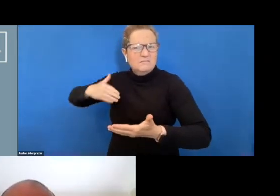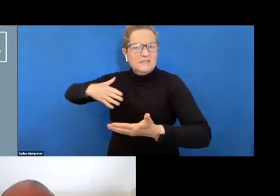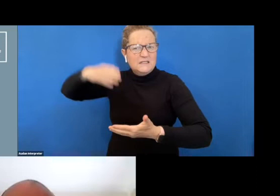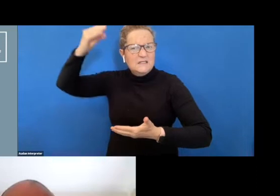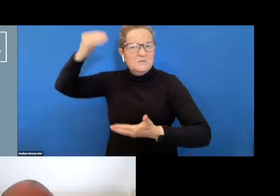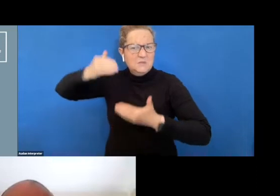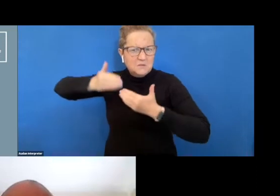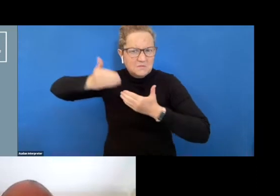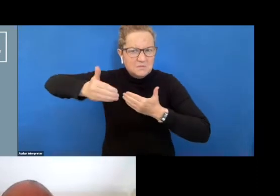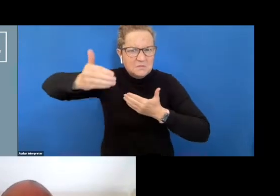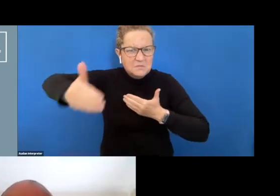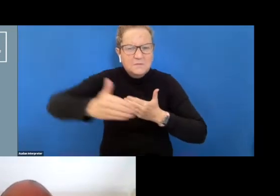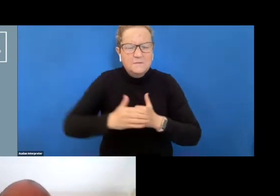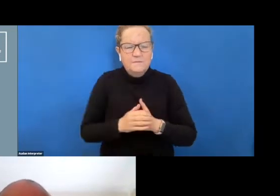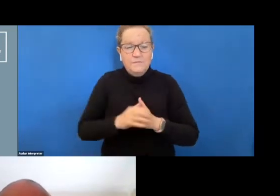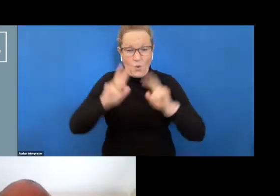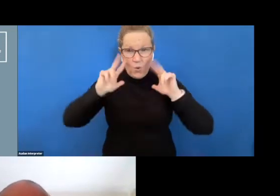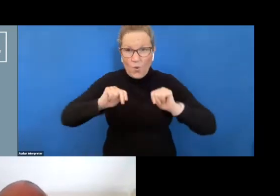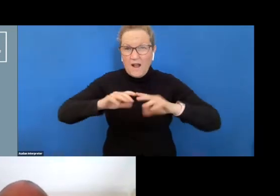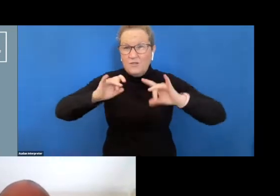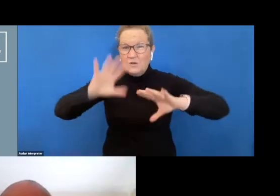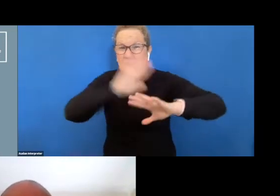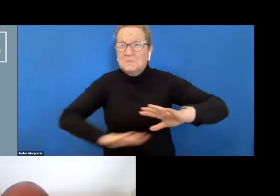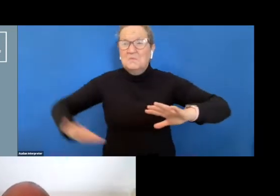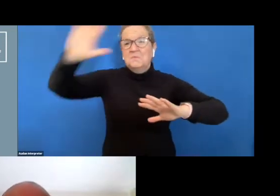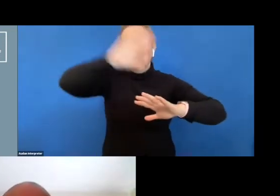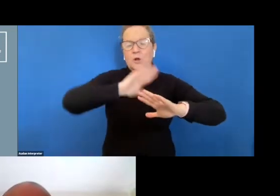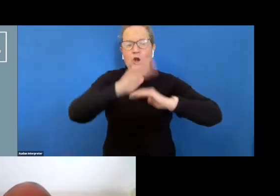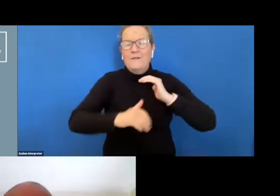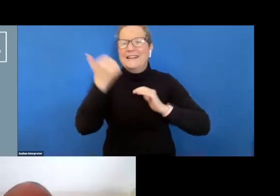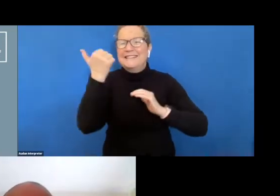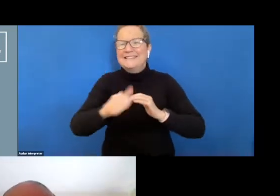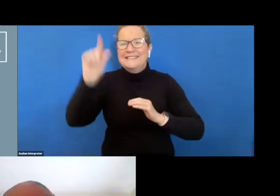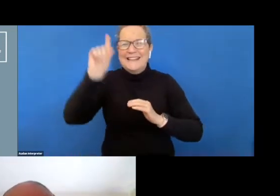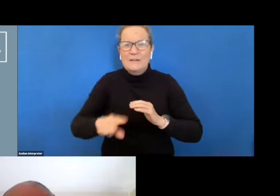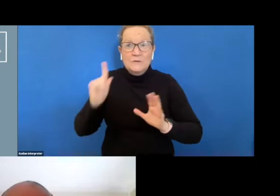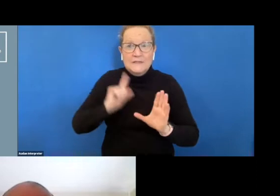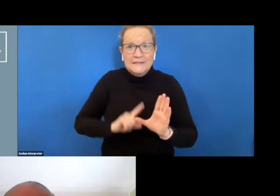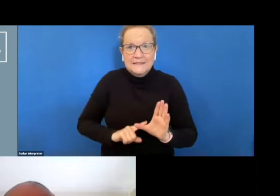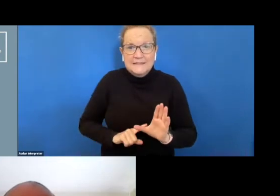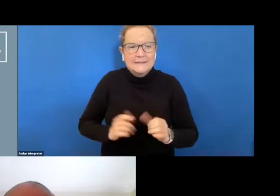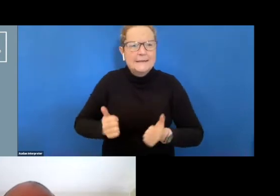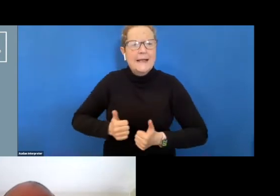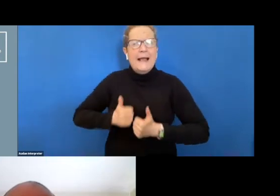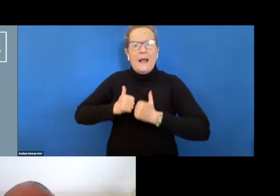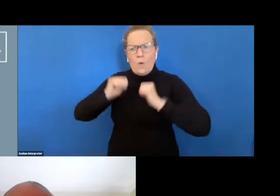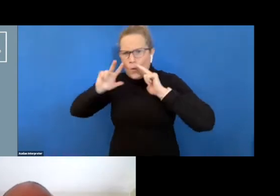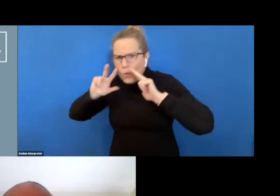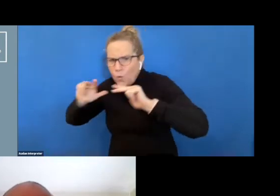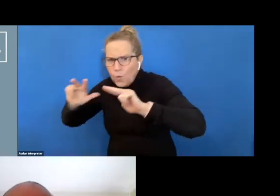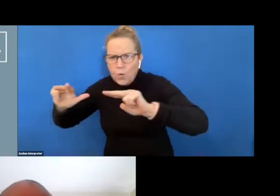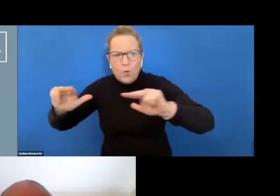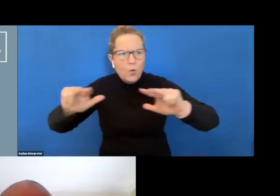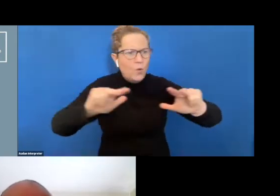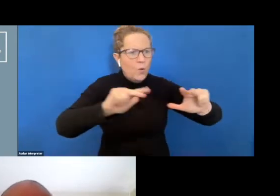nurtured this land for over 60 000 years and we as the custodians of the land offer a heartly welcome to the land